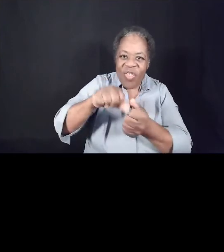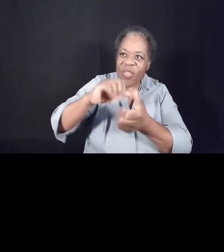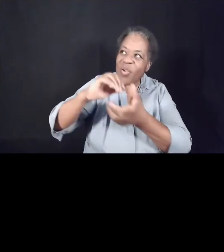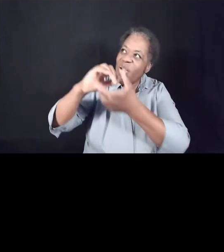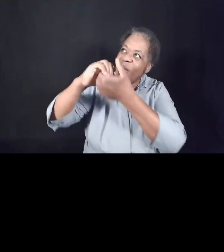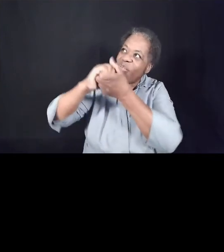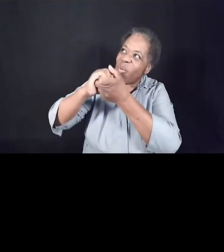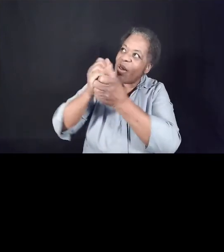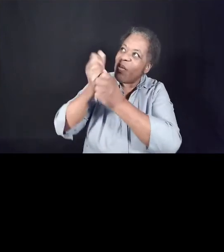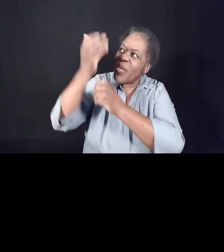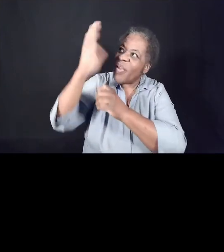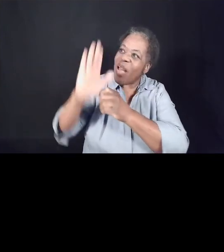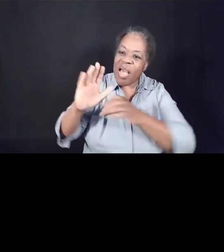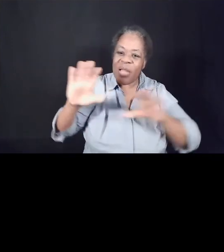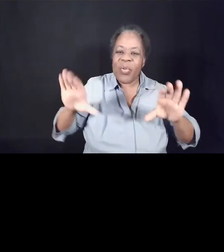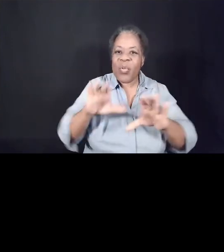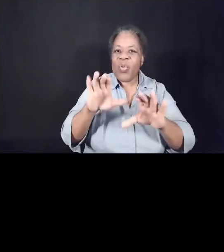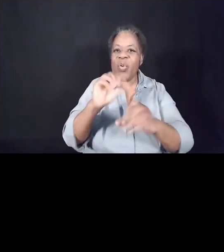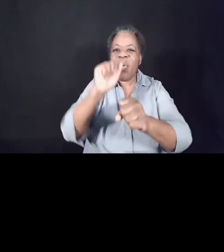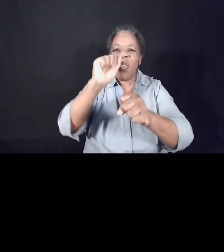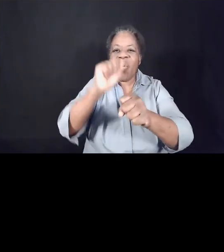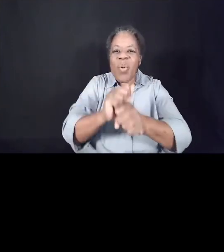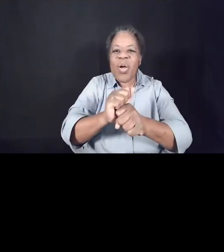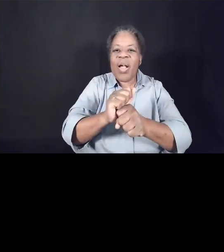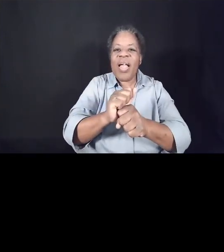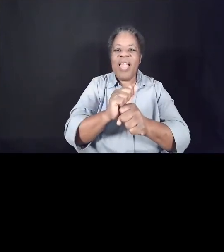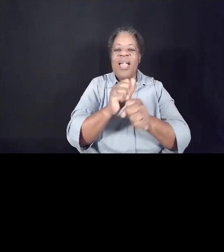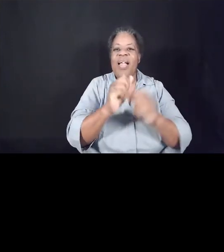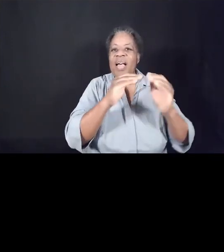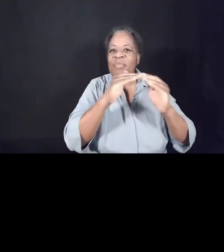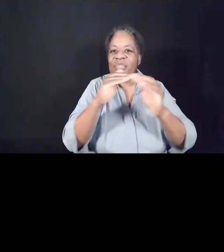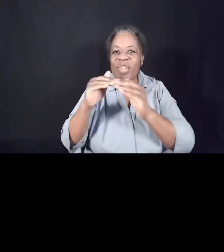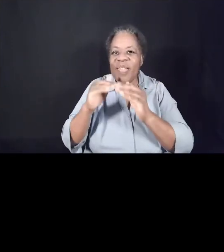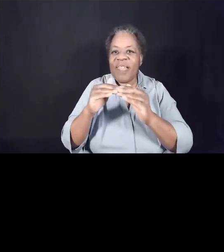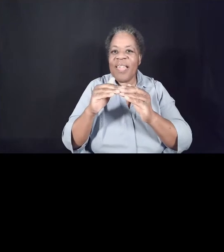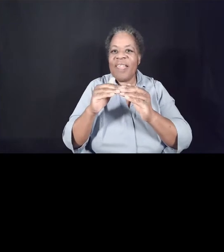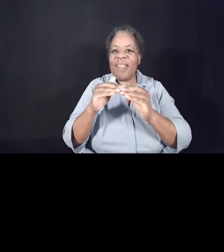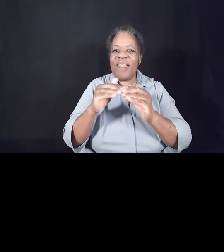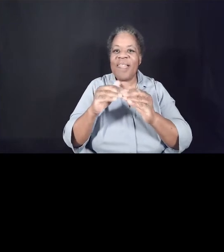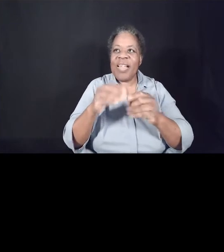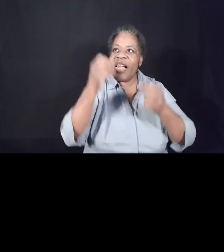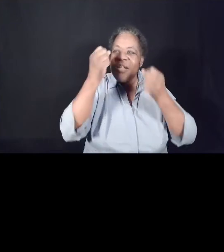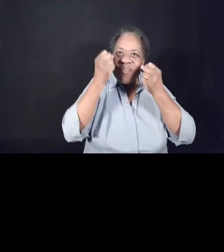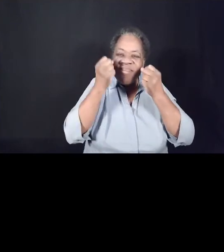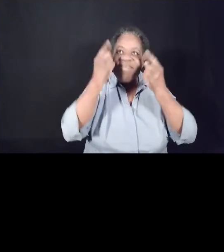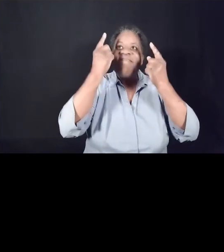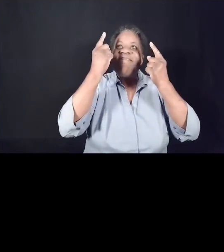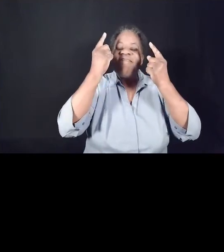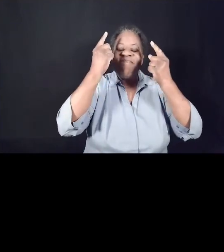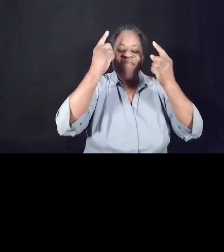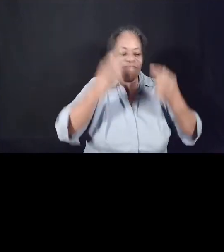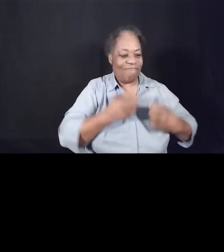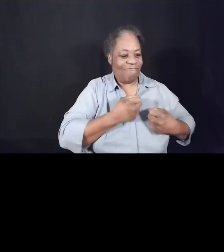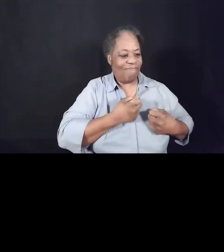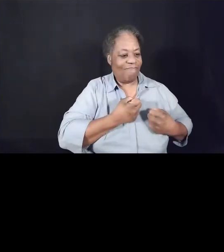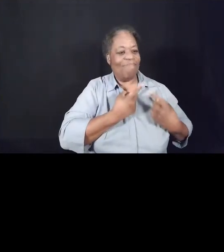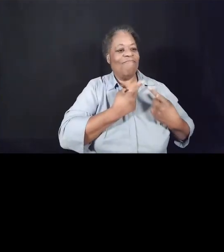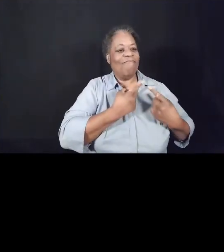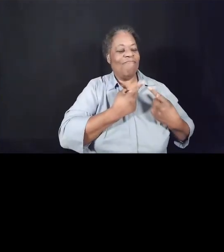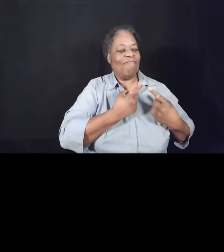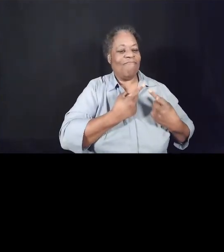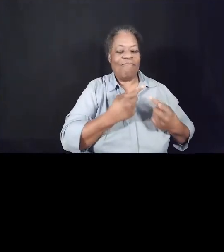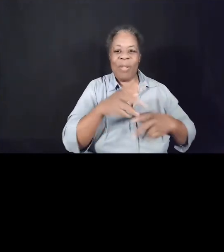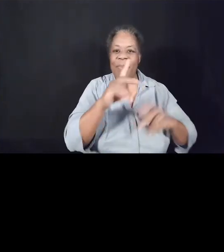justice, opening eyes and doors that have been closed, freeing people from